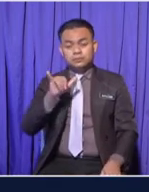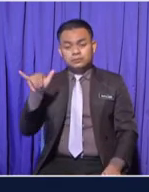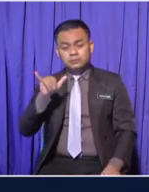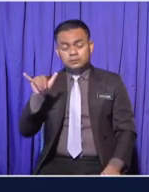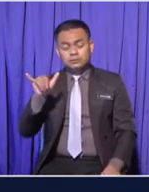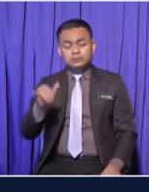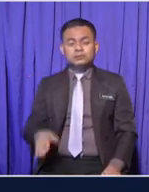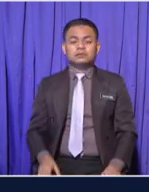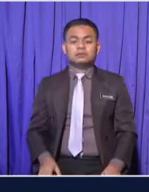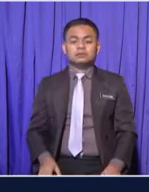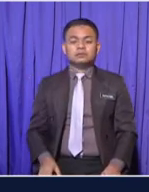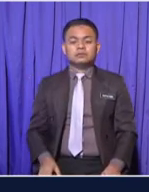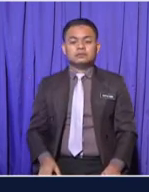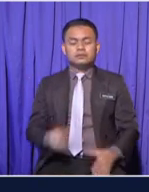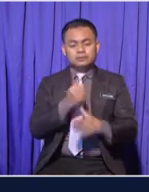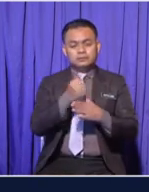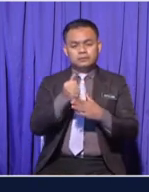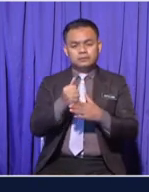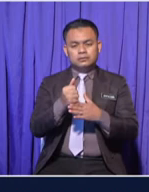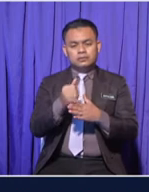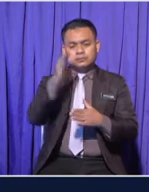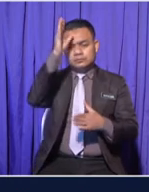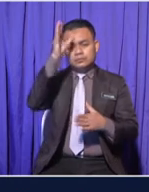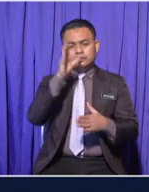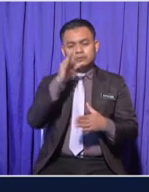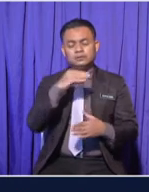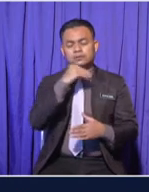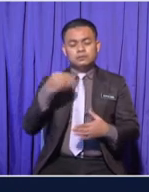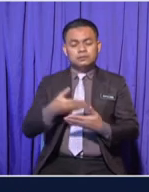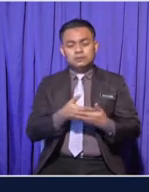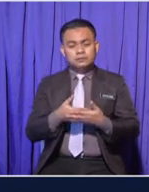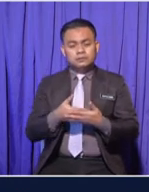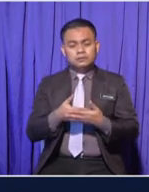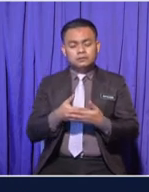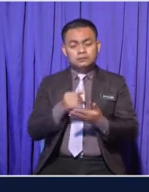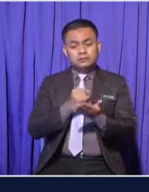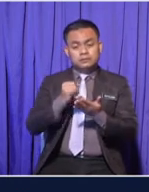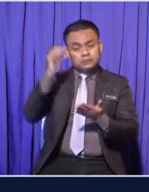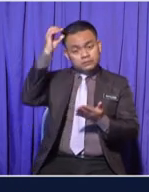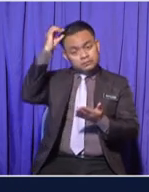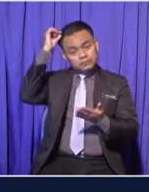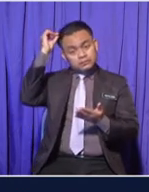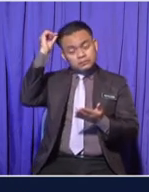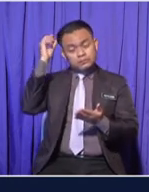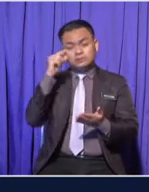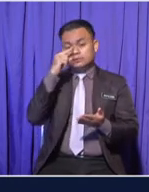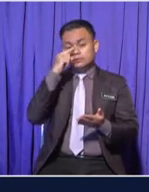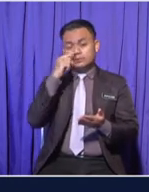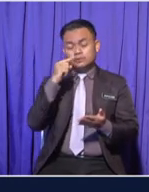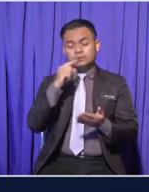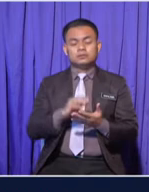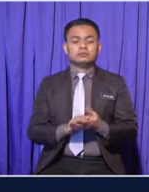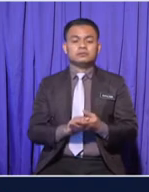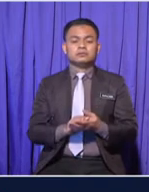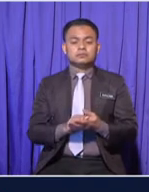them Are The hair types The nose shape The skin colour